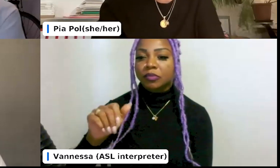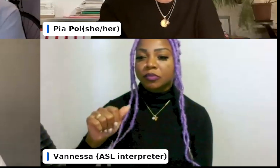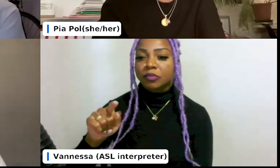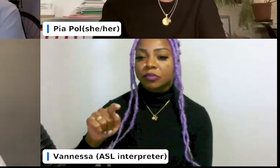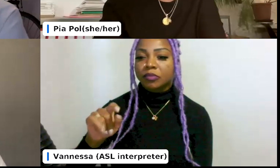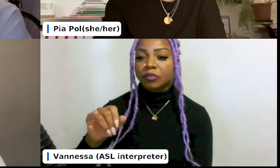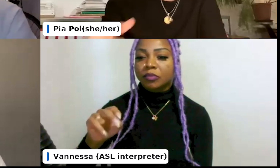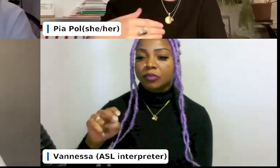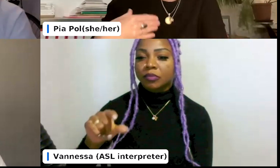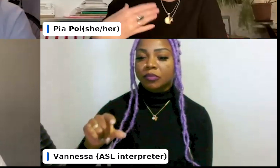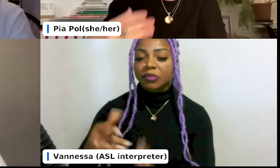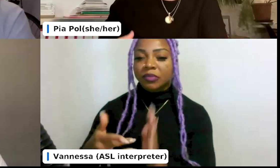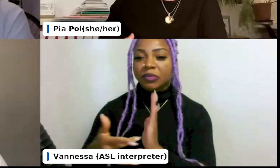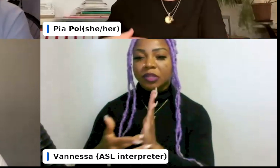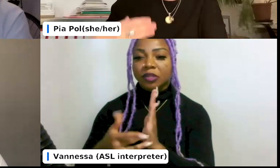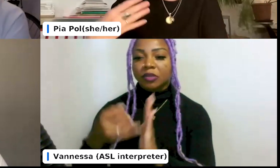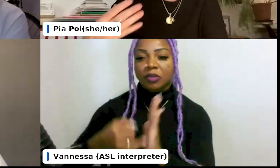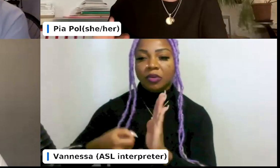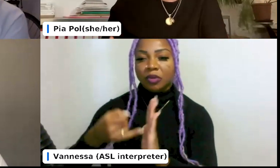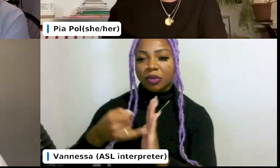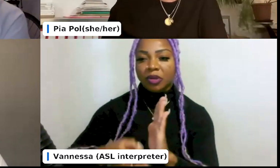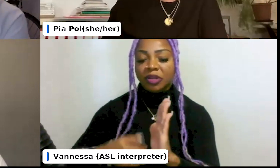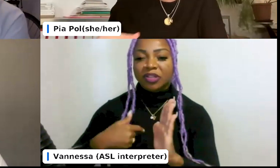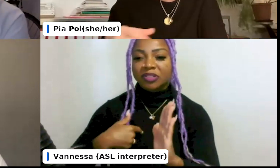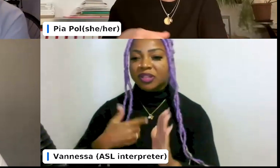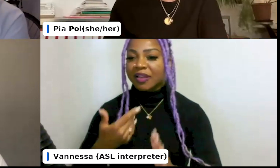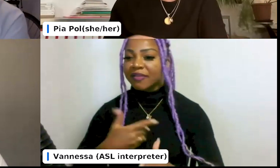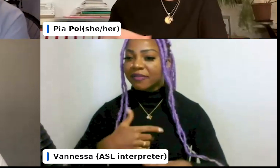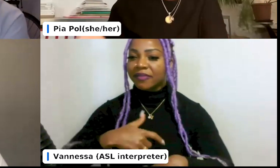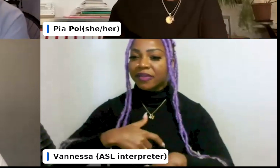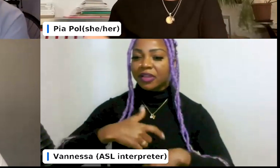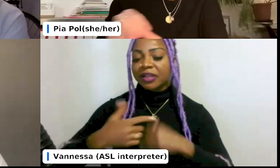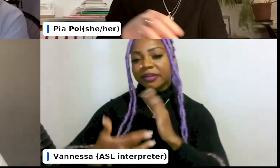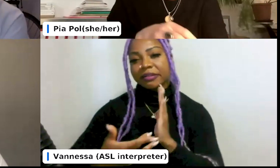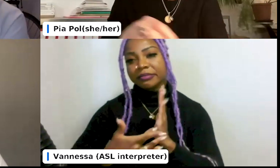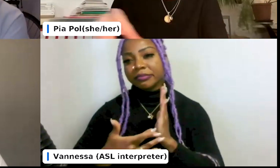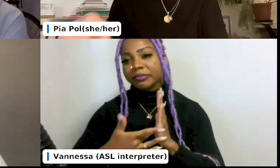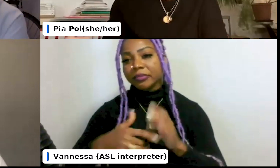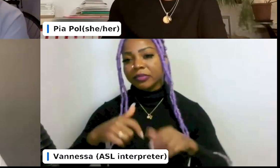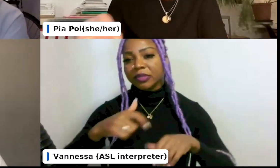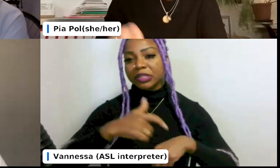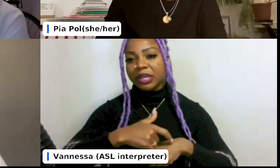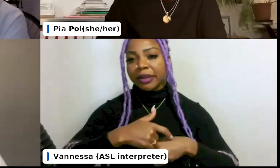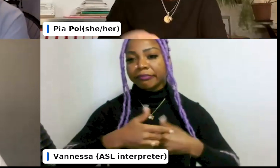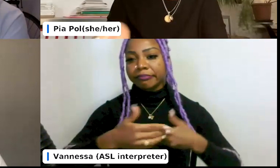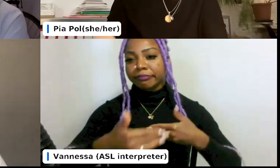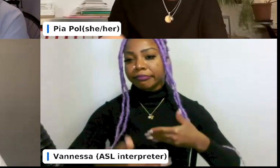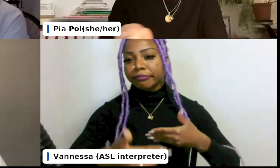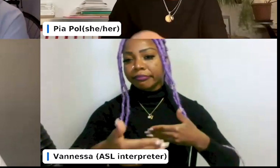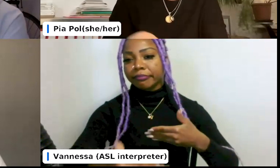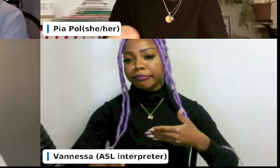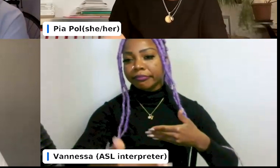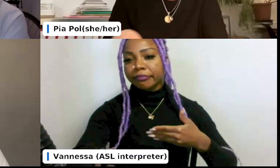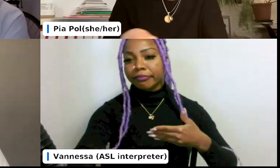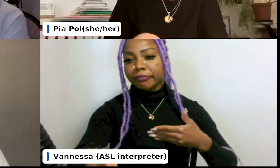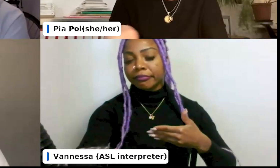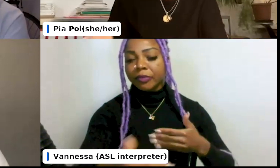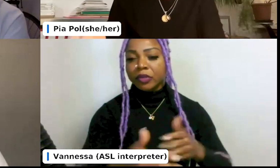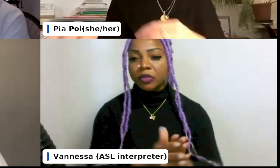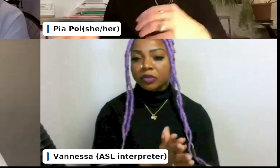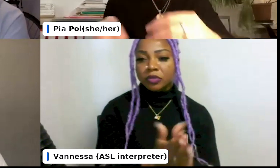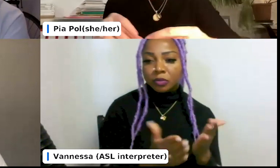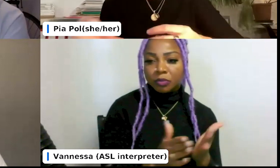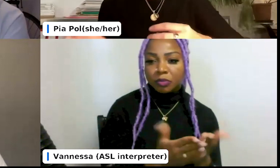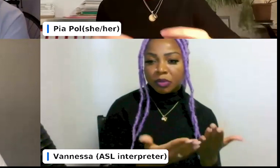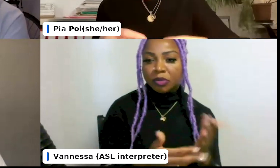we made a timeline. So there's a digital timeline on a website that, um, sort of refers to the book and the book refers to the, to the